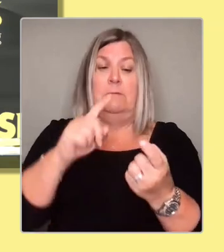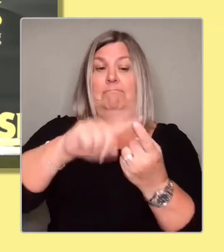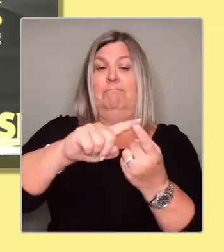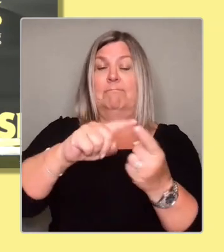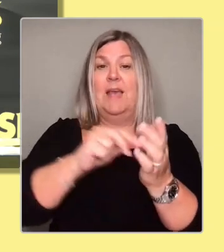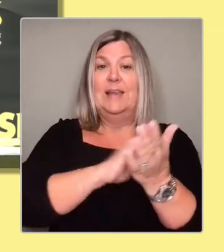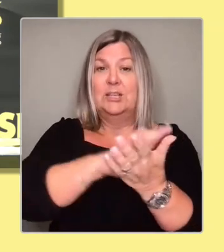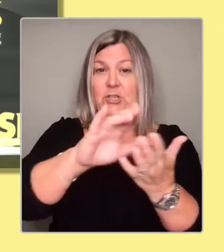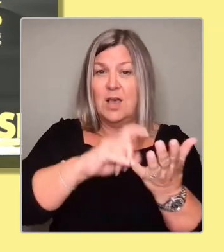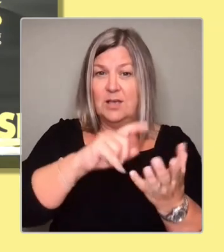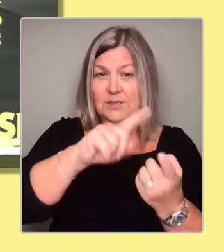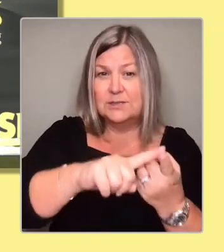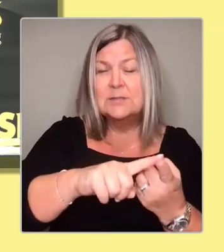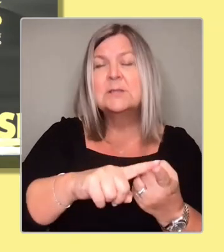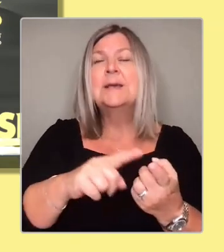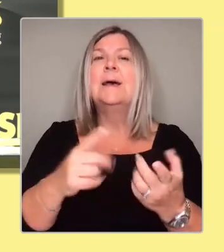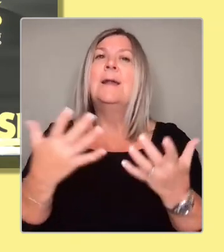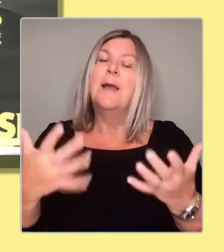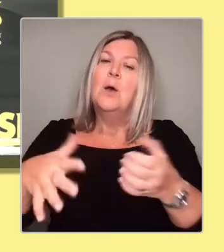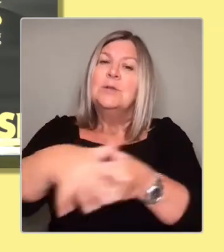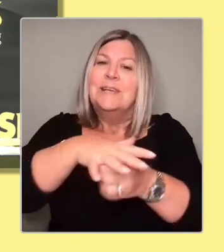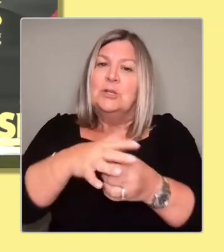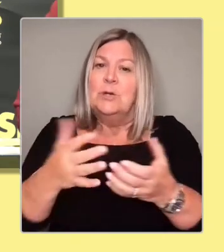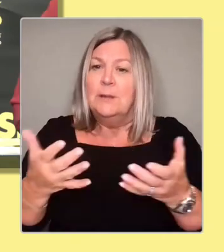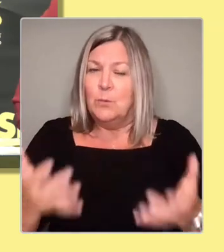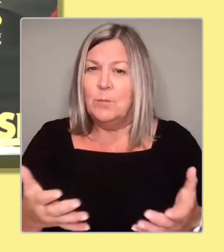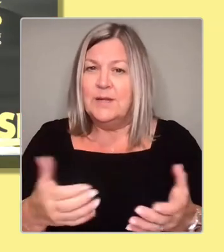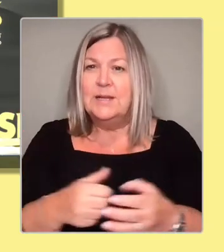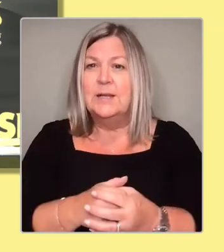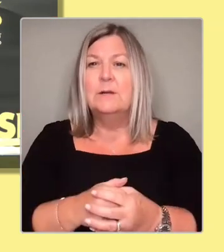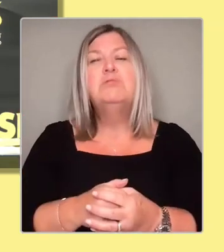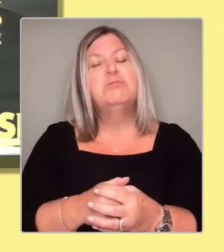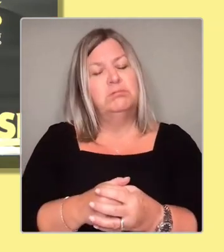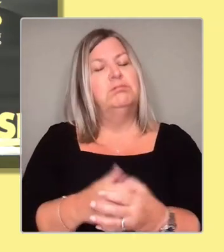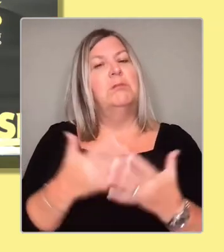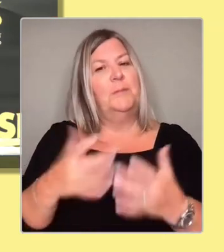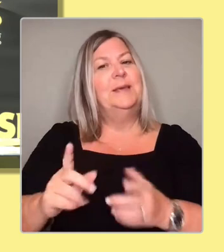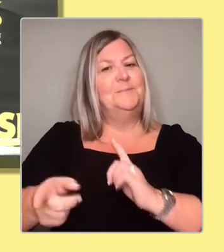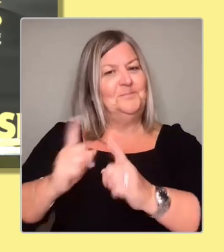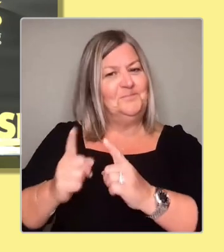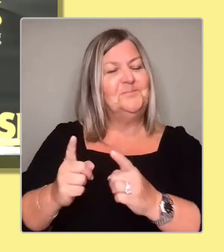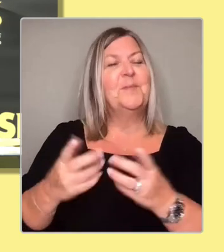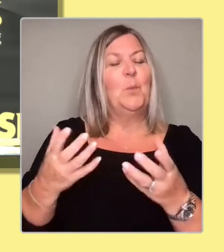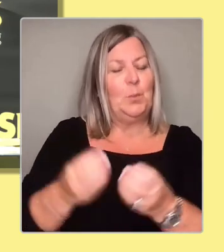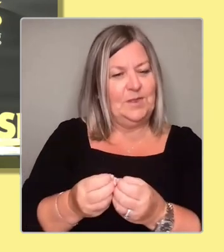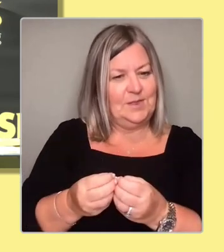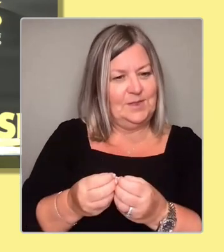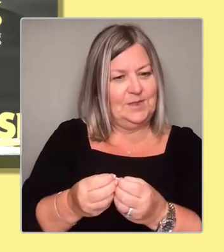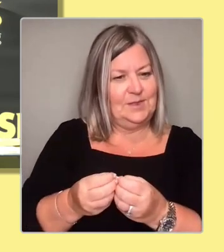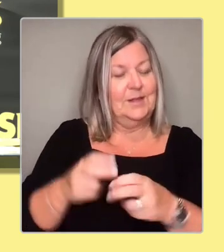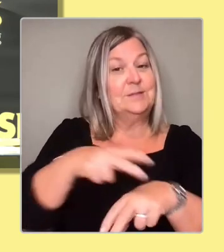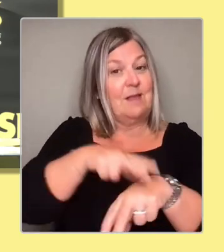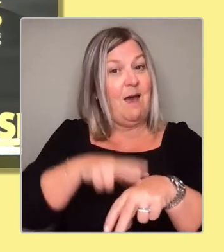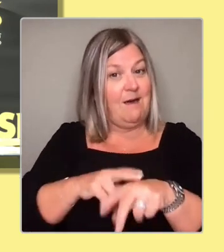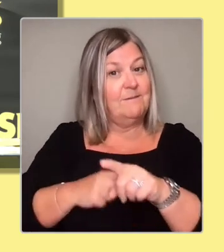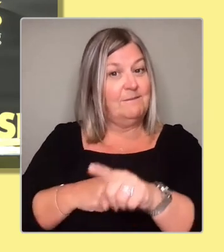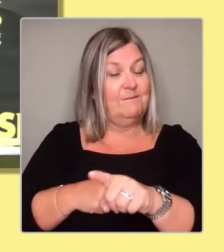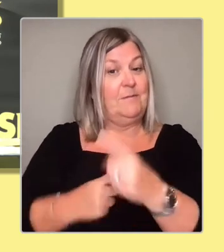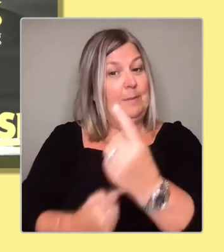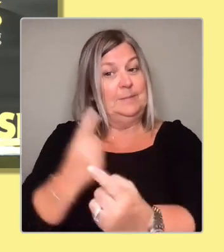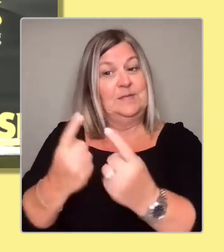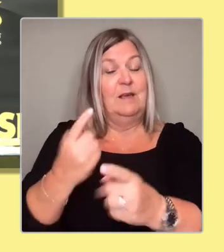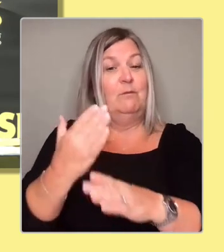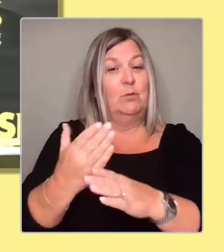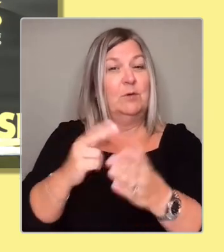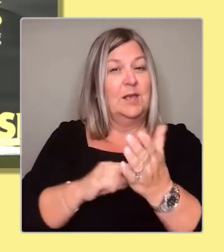situation where, I mean, I've had a couple of conversations with staff who are working in the NHS right now, and they've, you know,